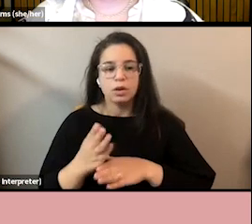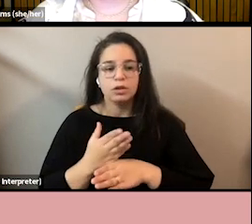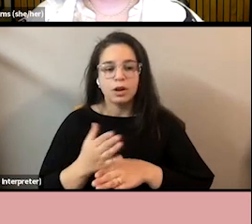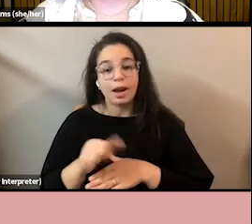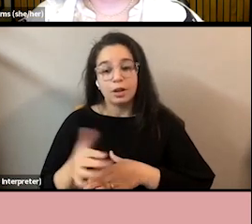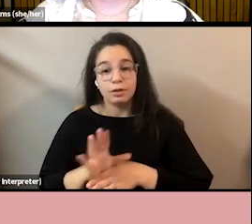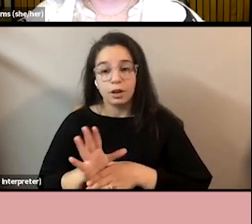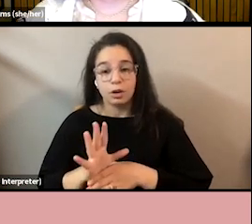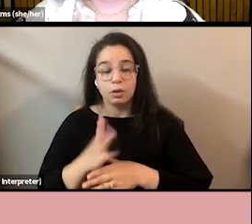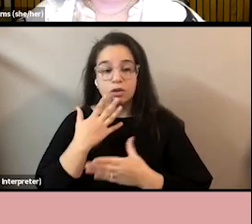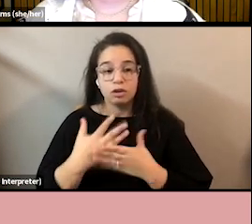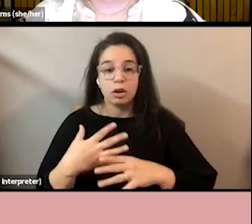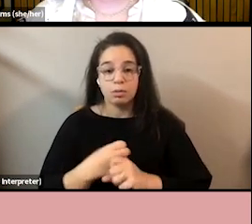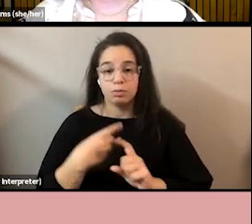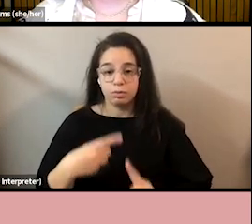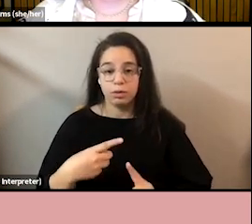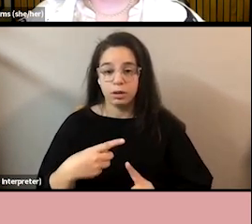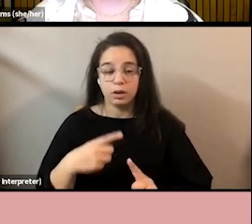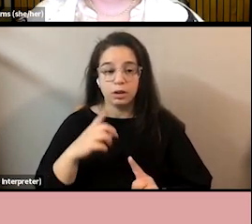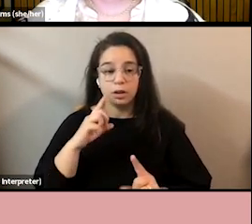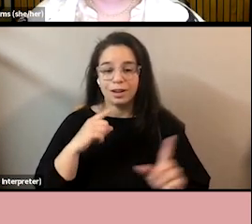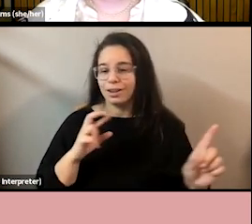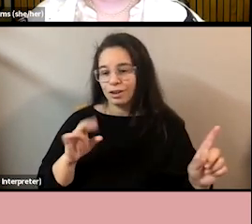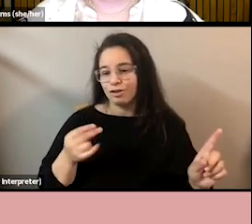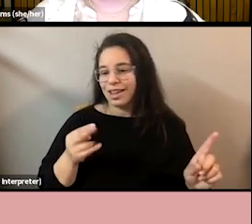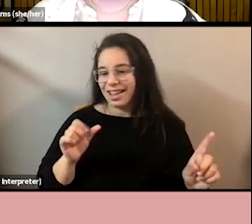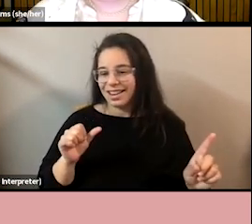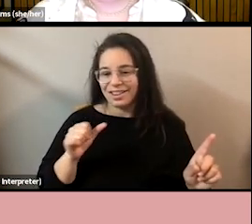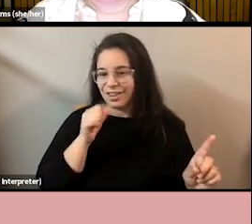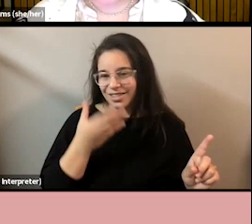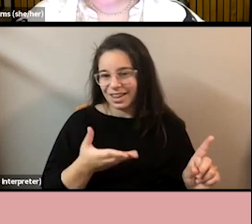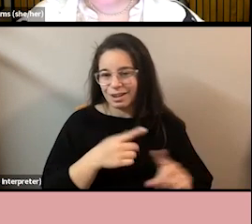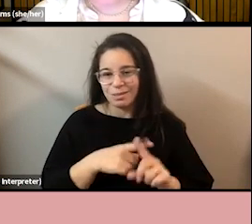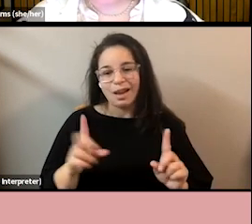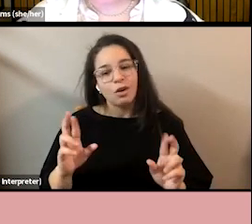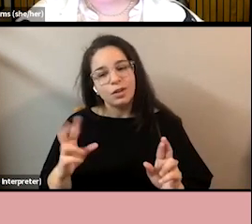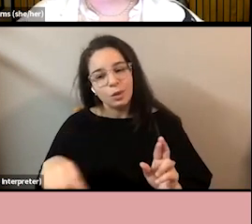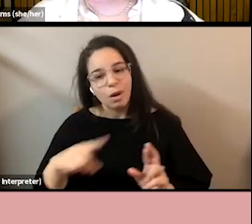think sums up really well. Rihanna isn't in it, but hopefully you can forgive me.